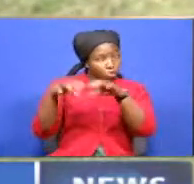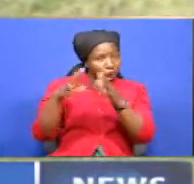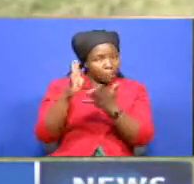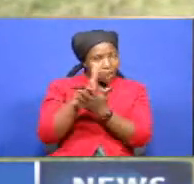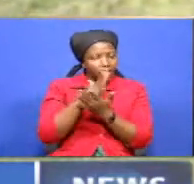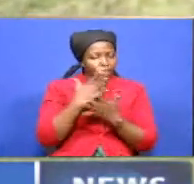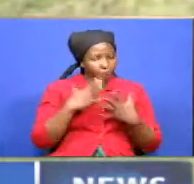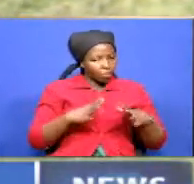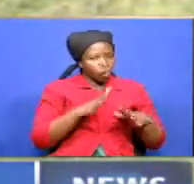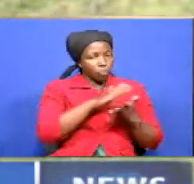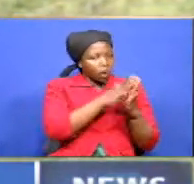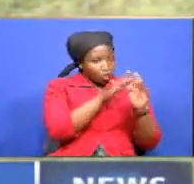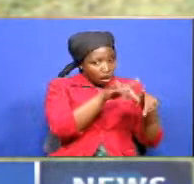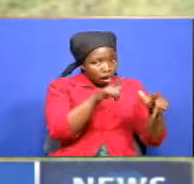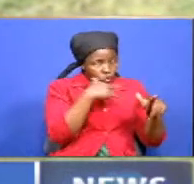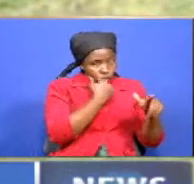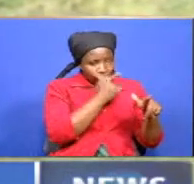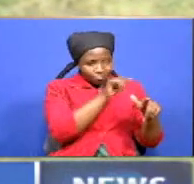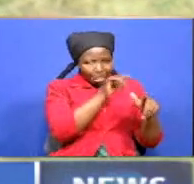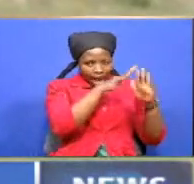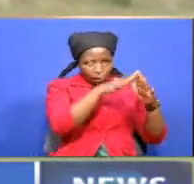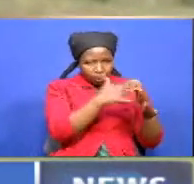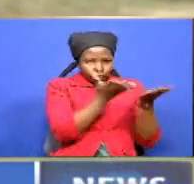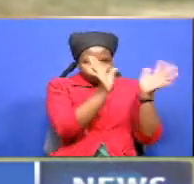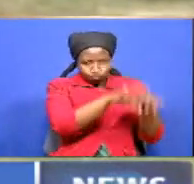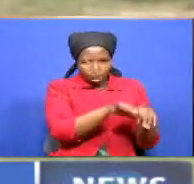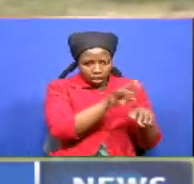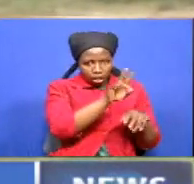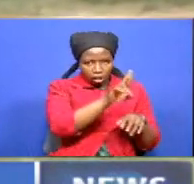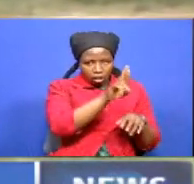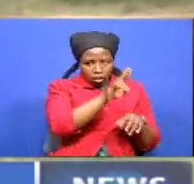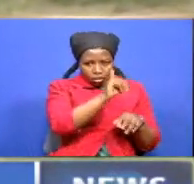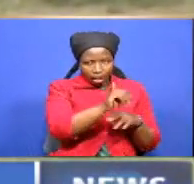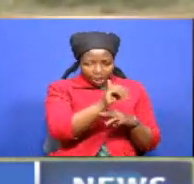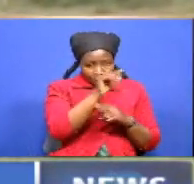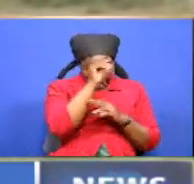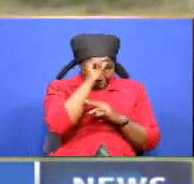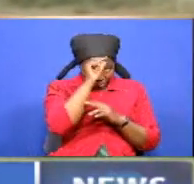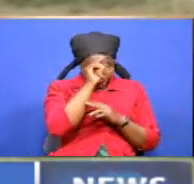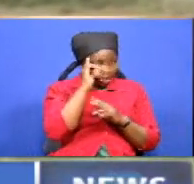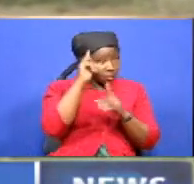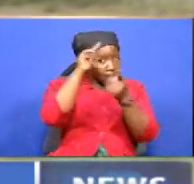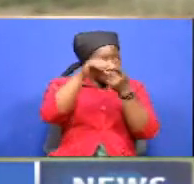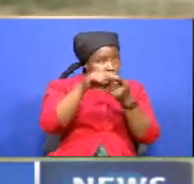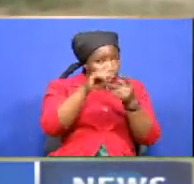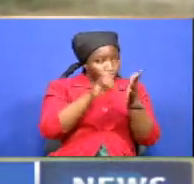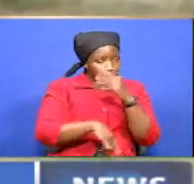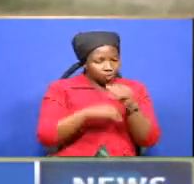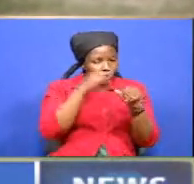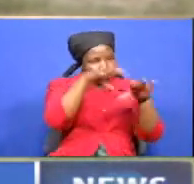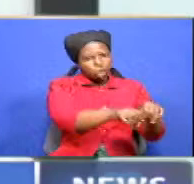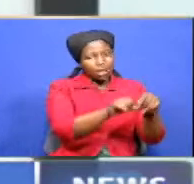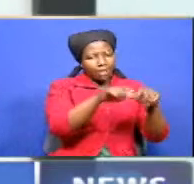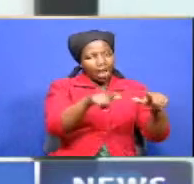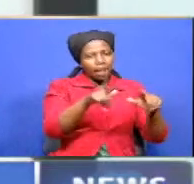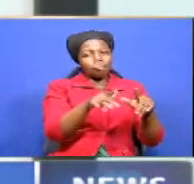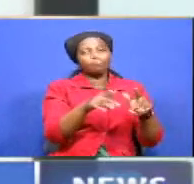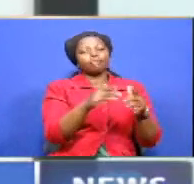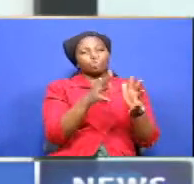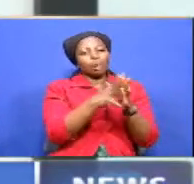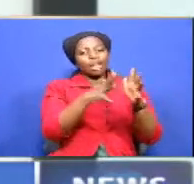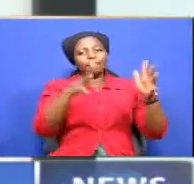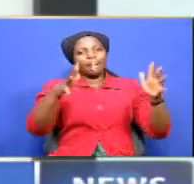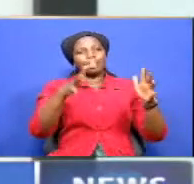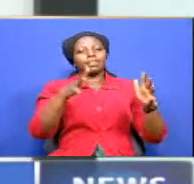scotter's whose houses were recently brought down in rye by the government as it sought to reclaim the land to pave way for expansion